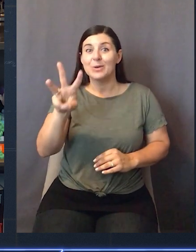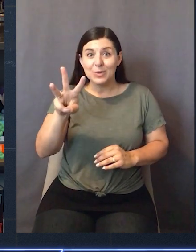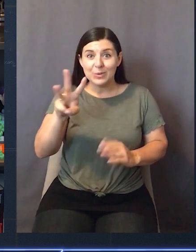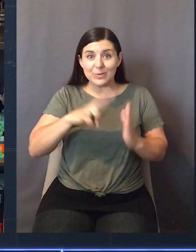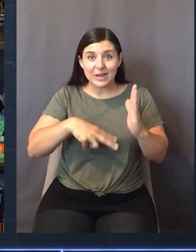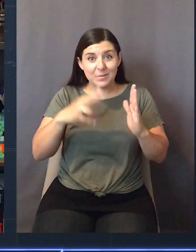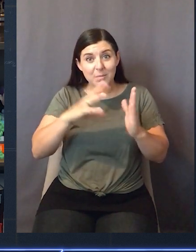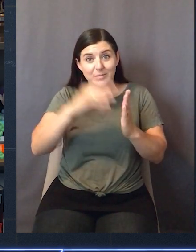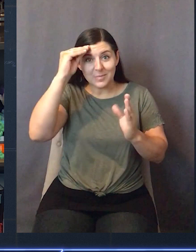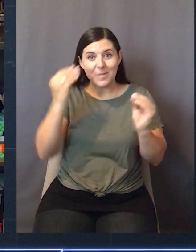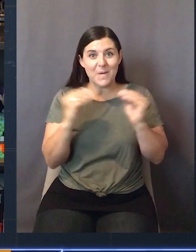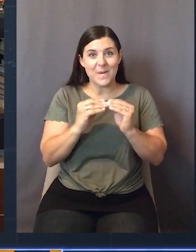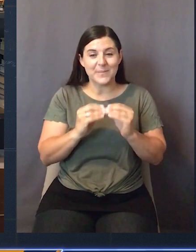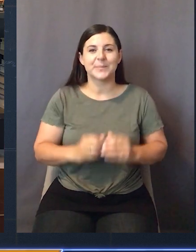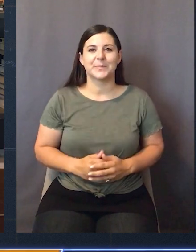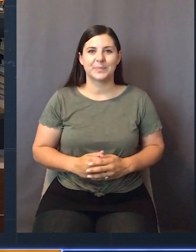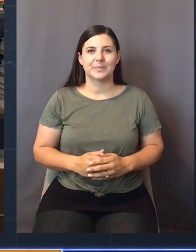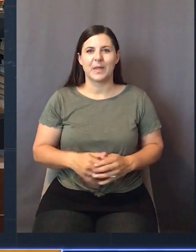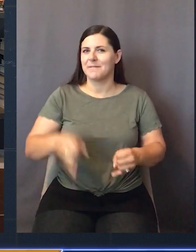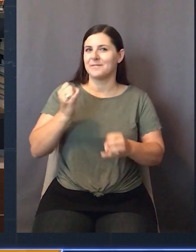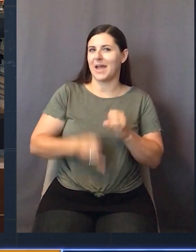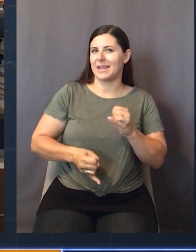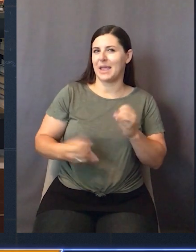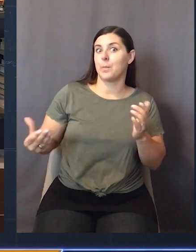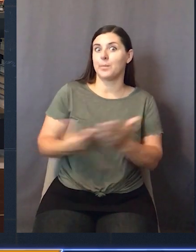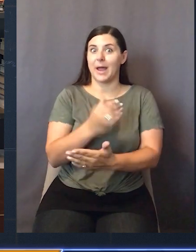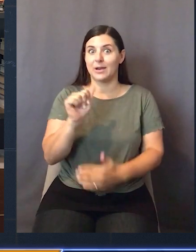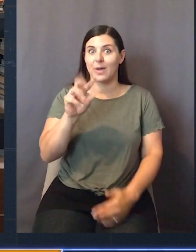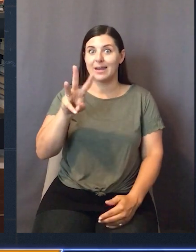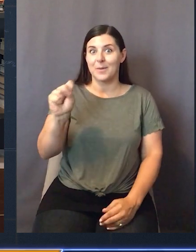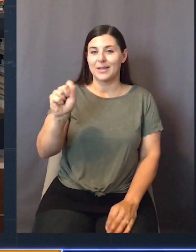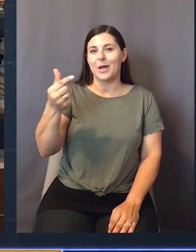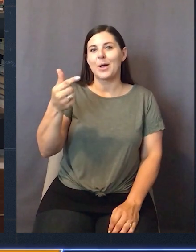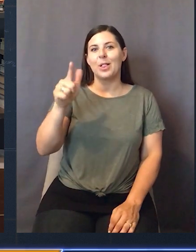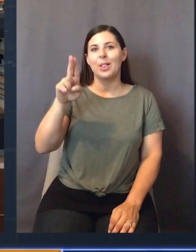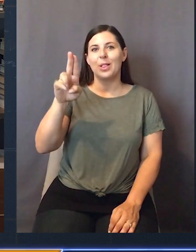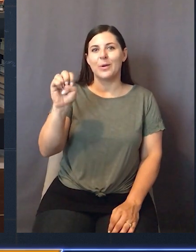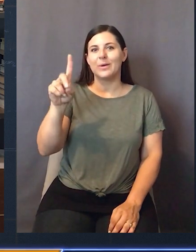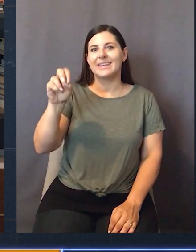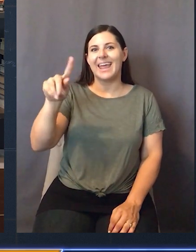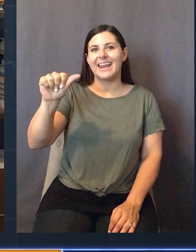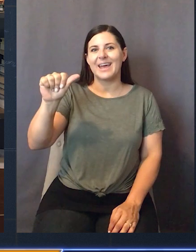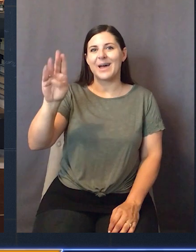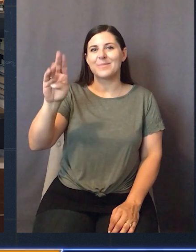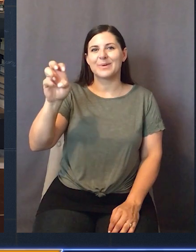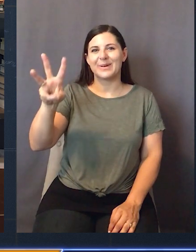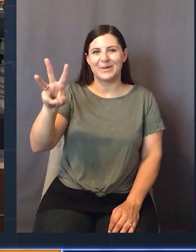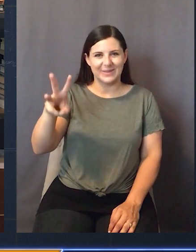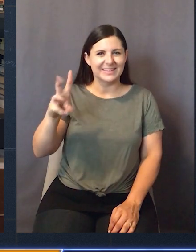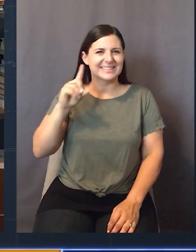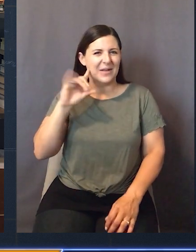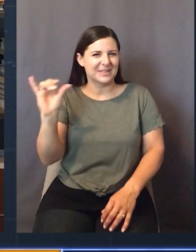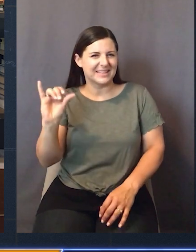more and put it to use for yourself today. And finally, something brand new for AWS Glue Data Brew. Fortunately, one of our only